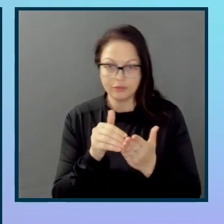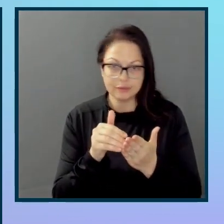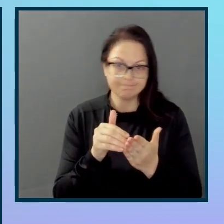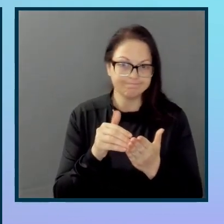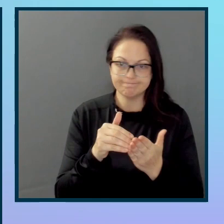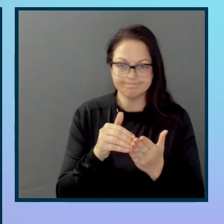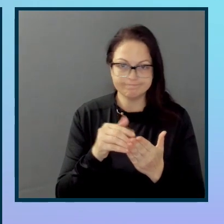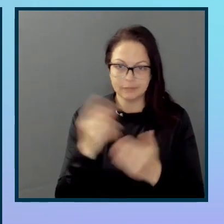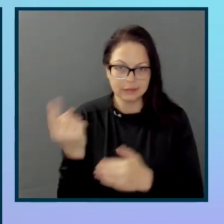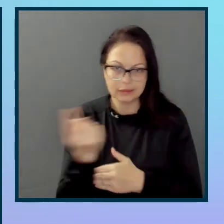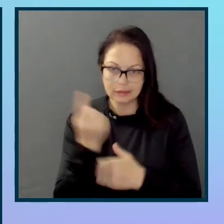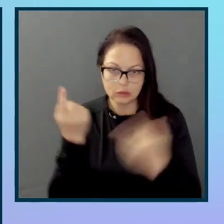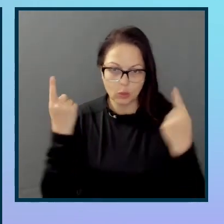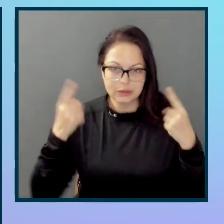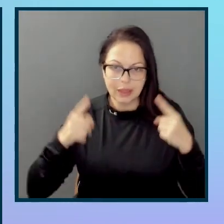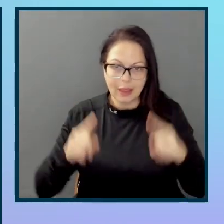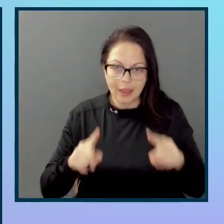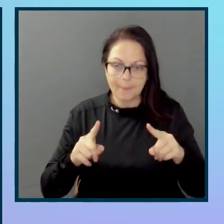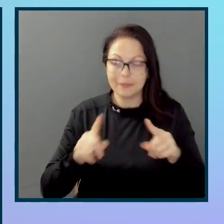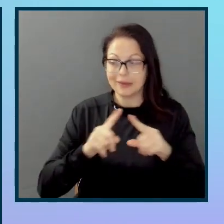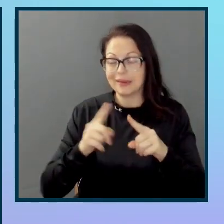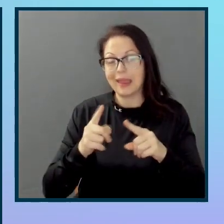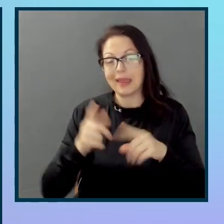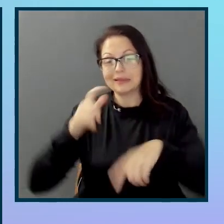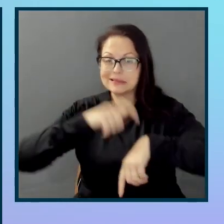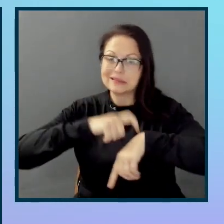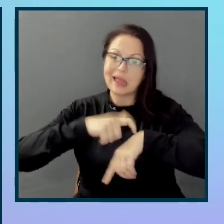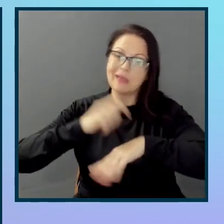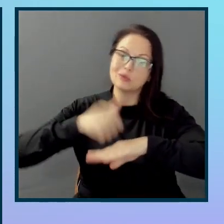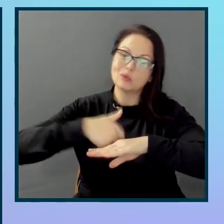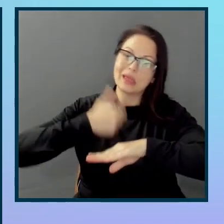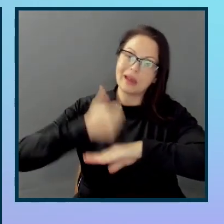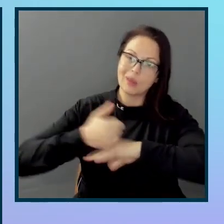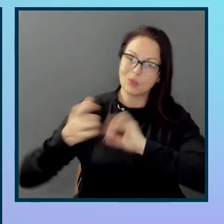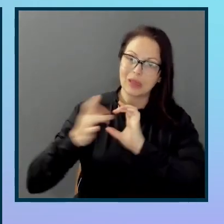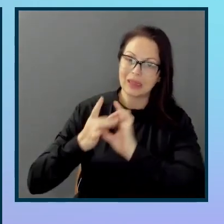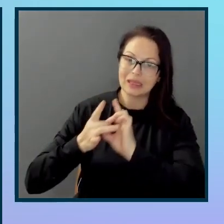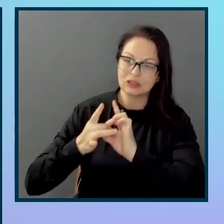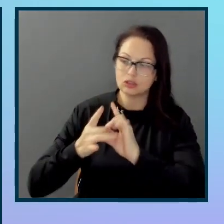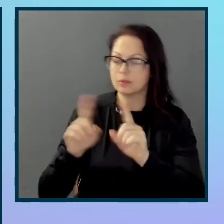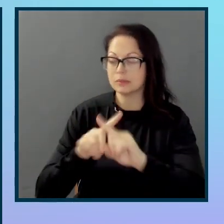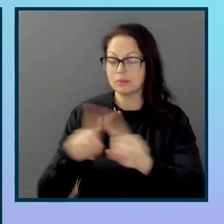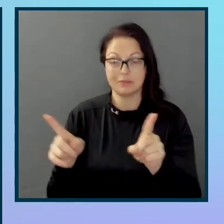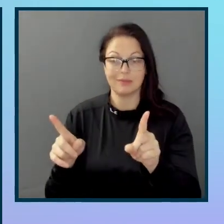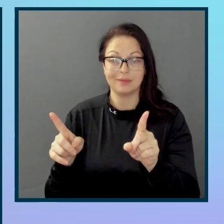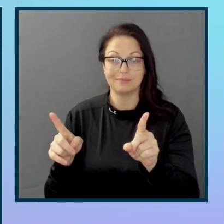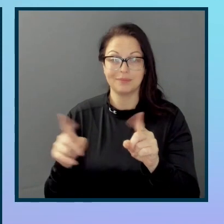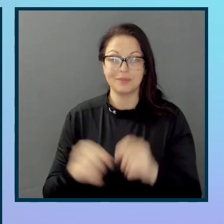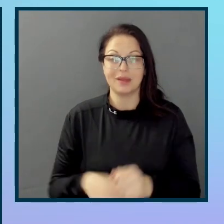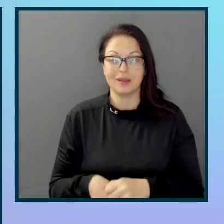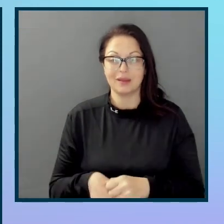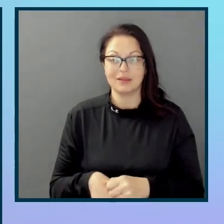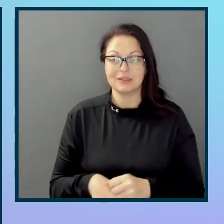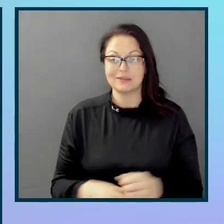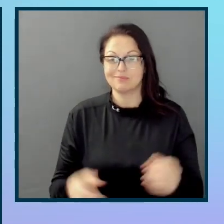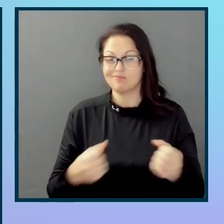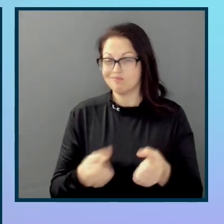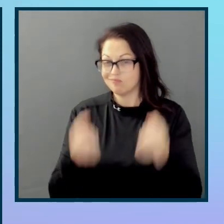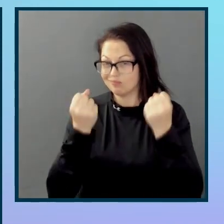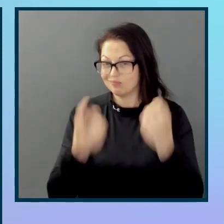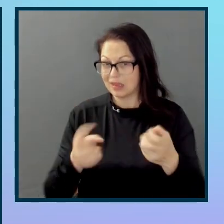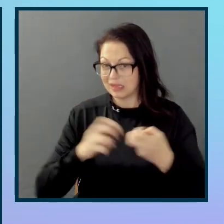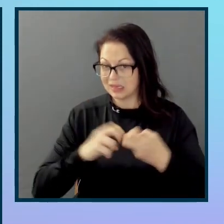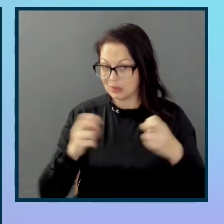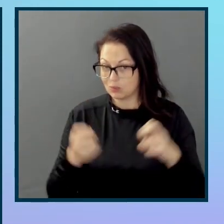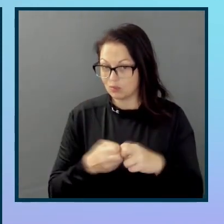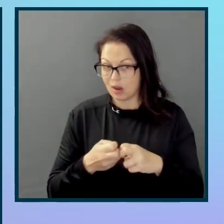get that relationship in place to enable that understanding. But a lot of the problems ultimately sort of boil down